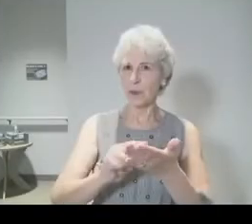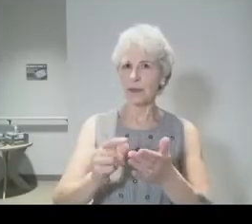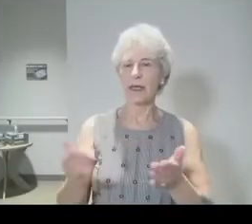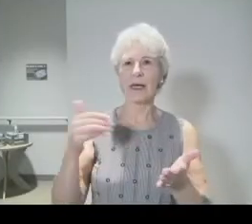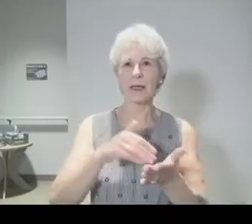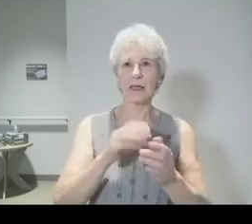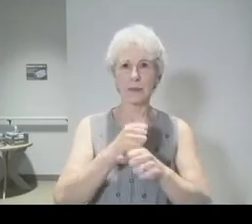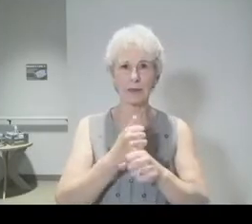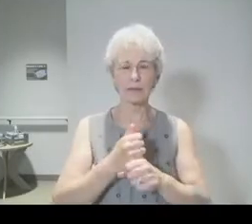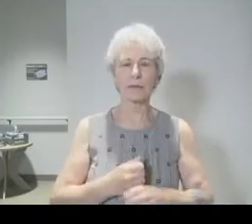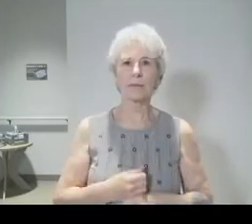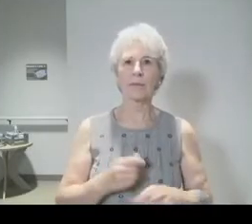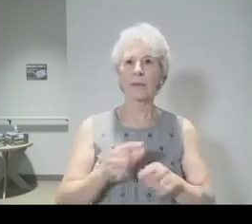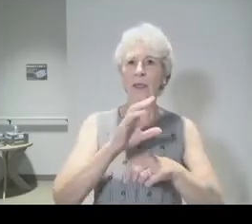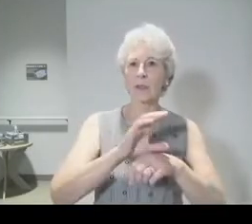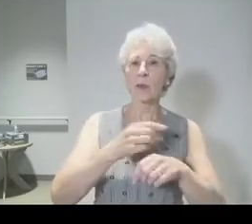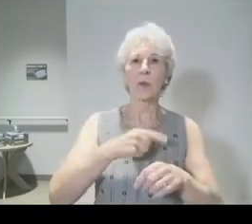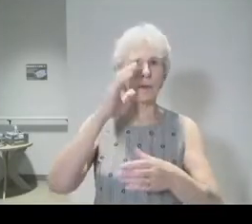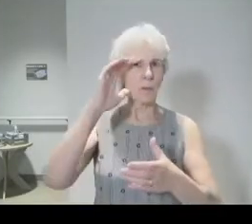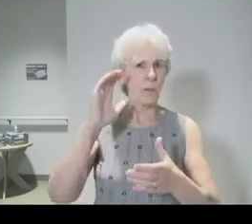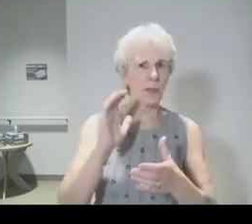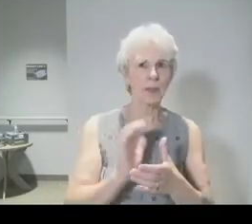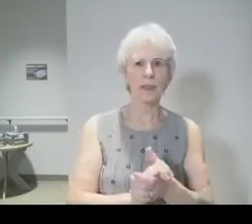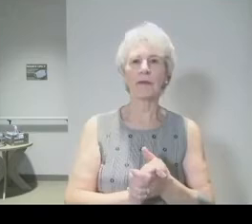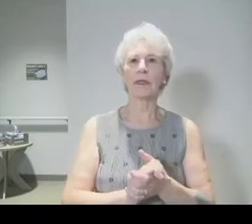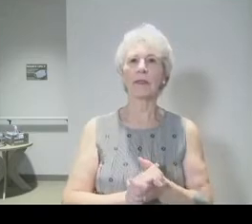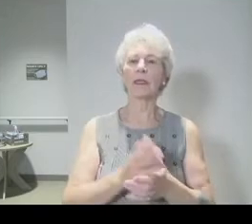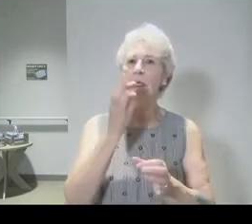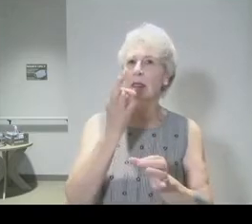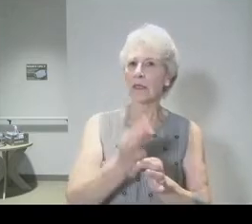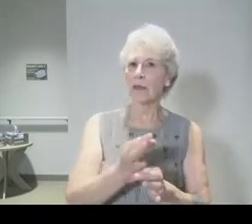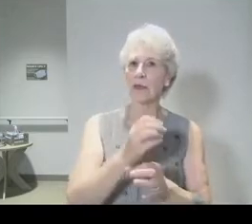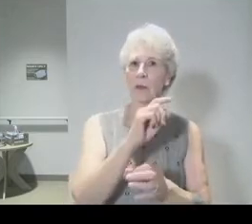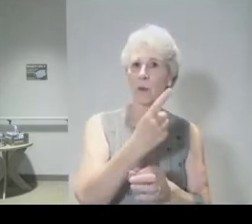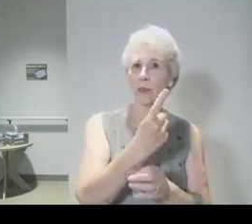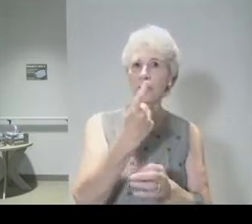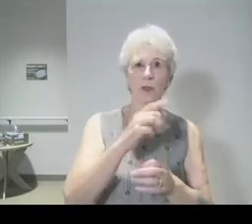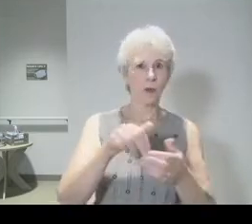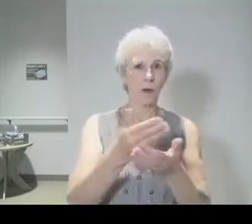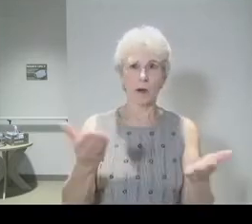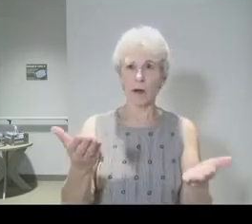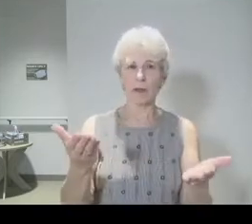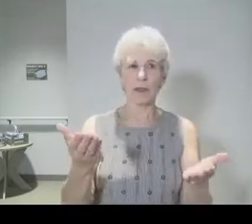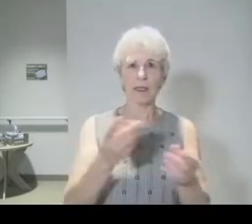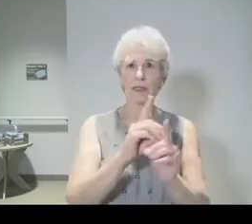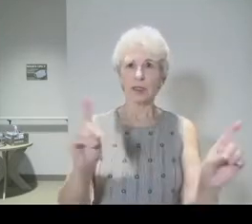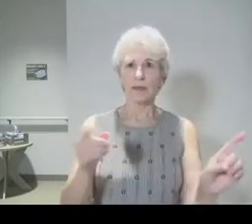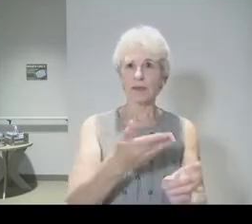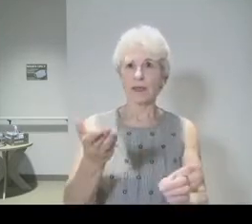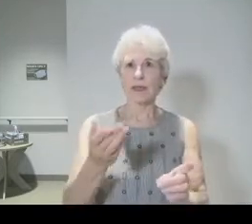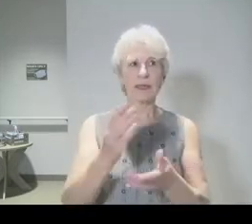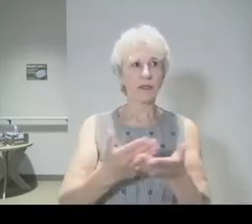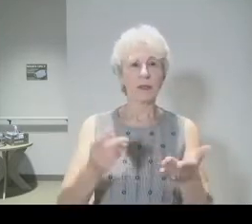As a church, we believe deeply that the faith, once for all, delivered to the saints, is something that needs